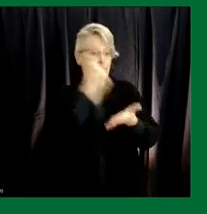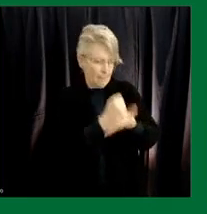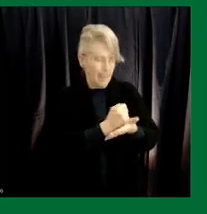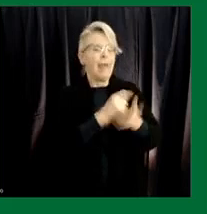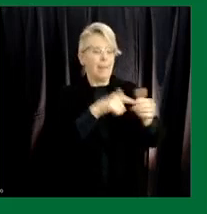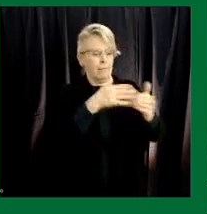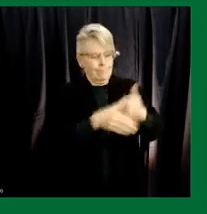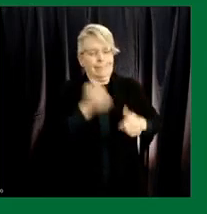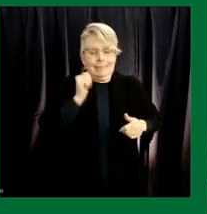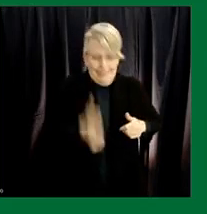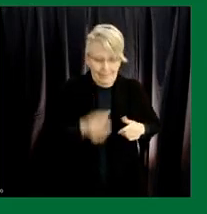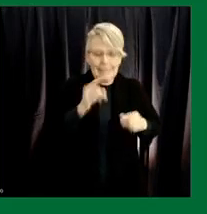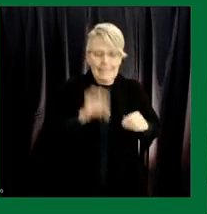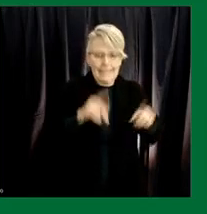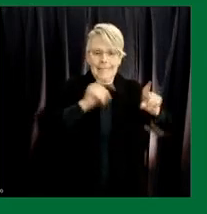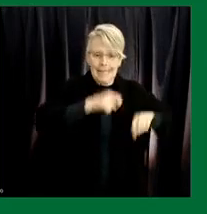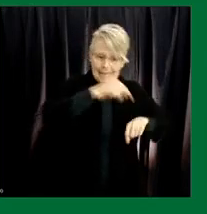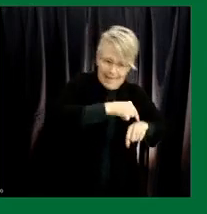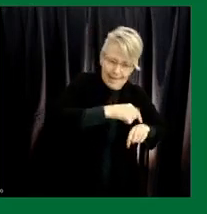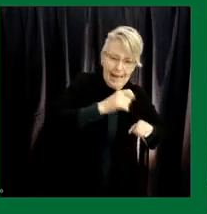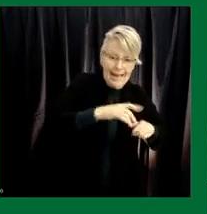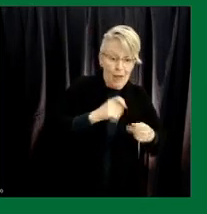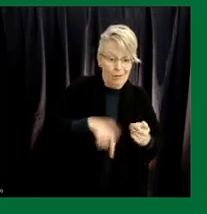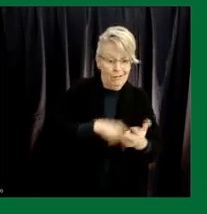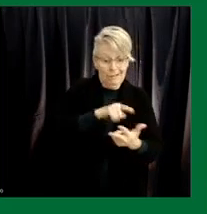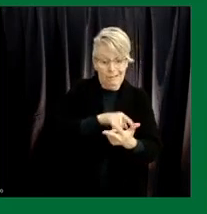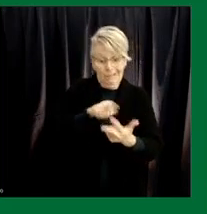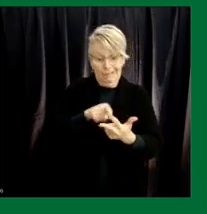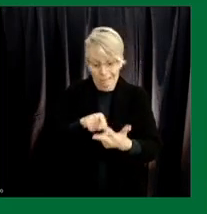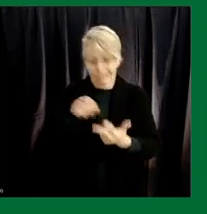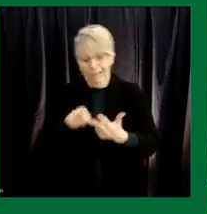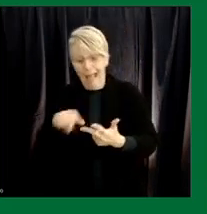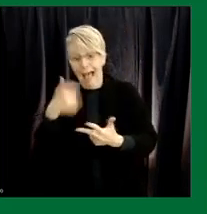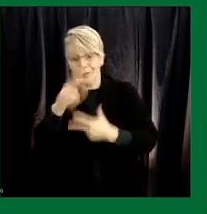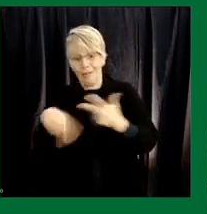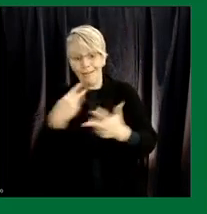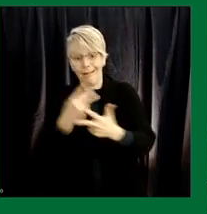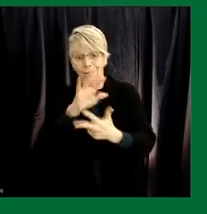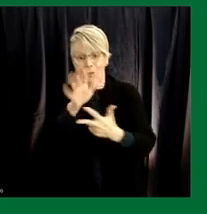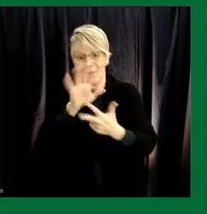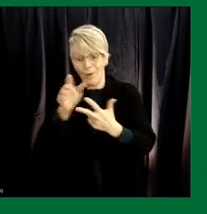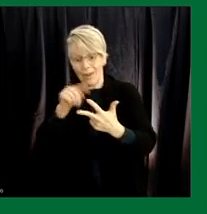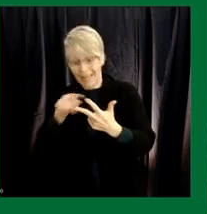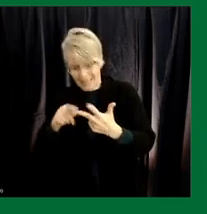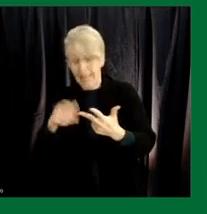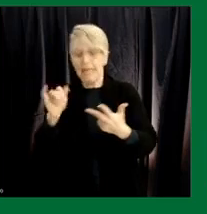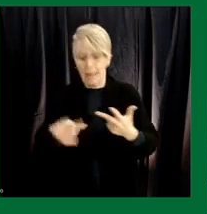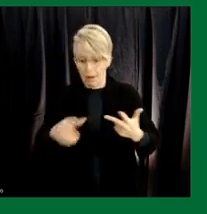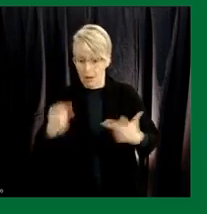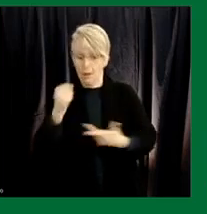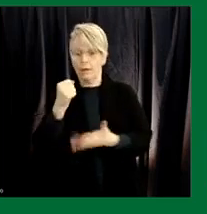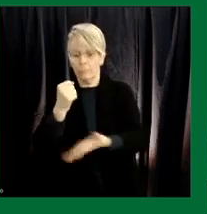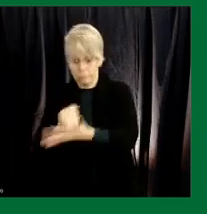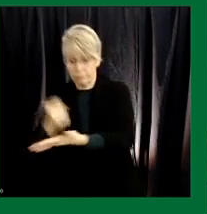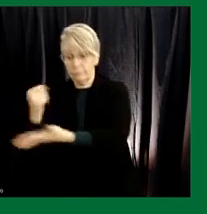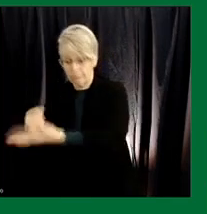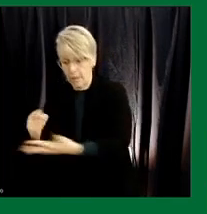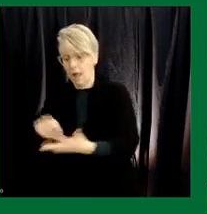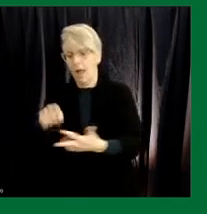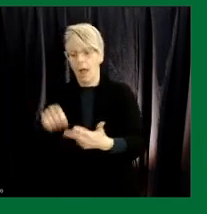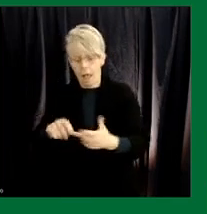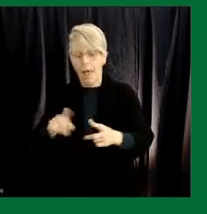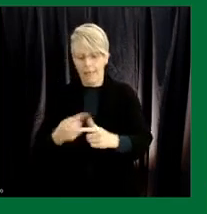anything uh to add maybe on the percentage of uh variants that uh a percentage of tests that are being sent away for variants and